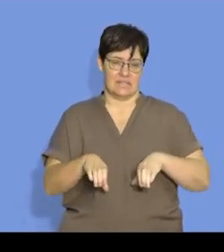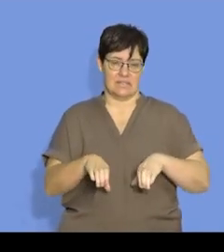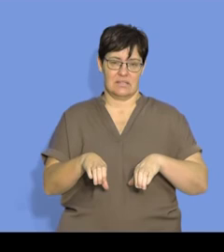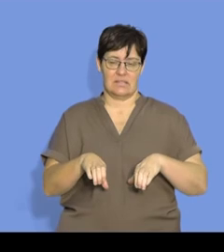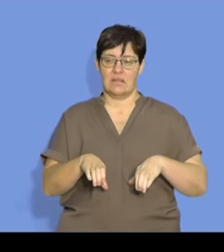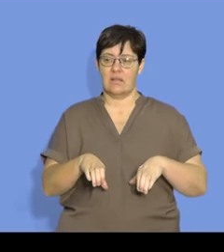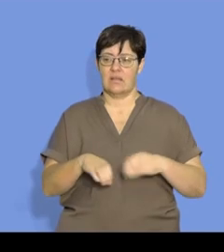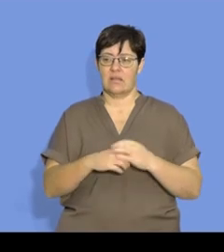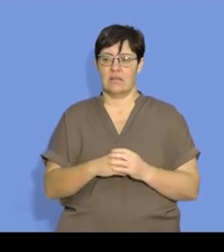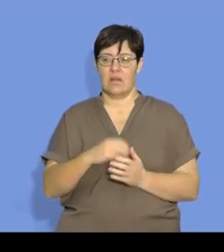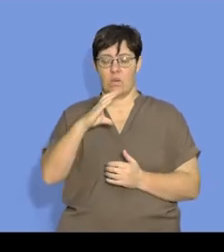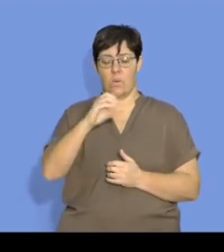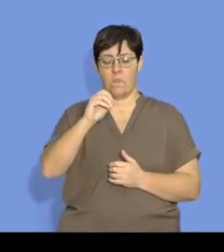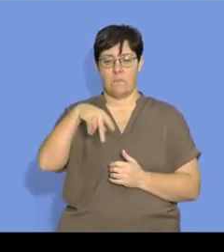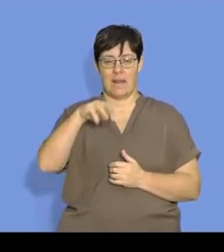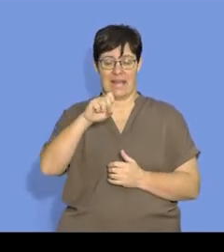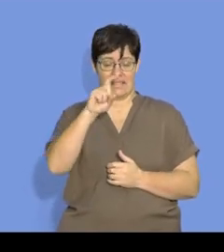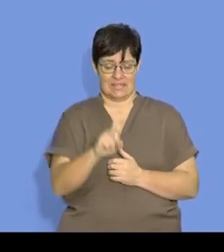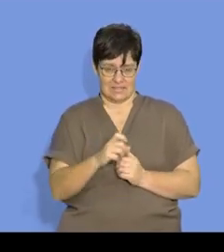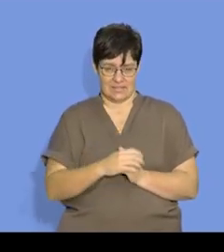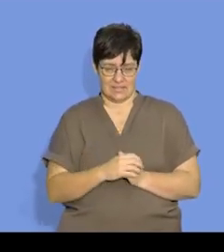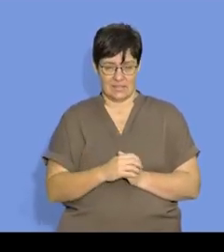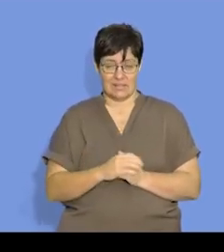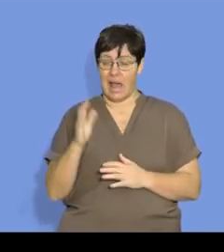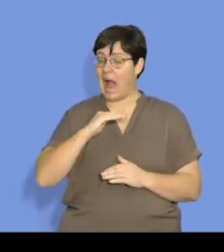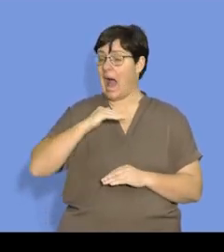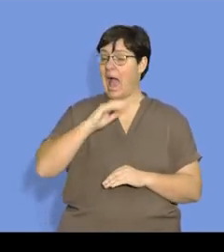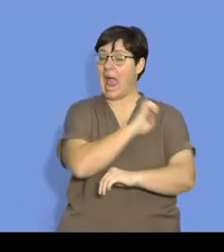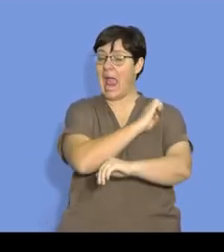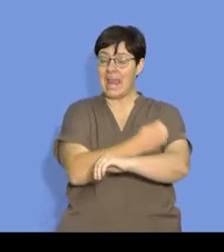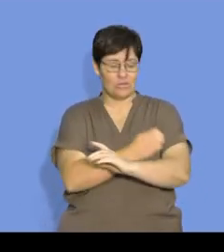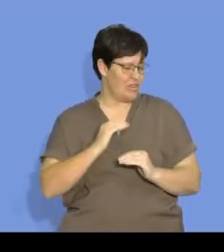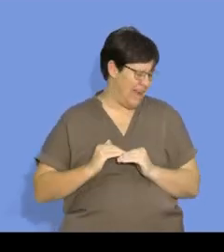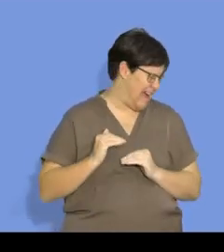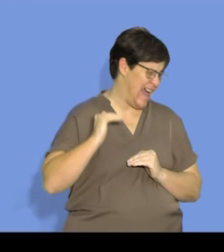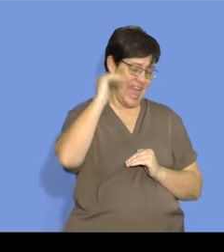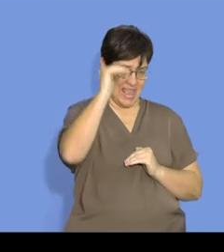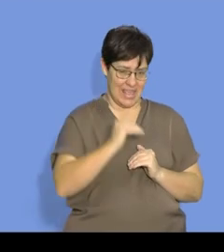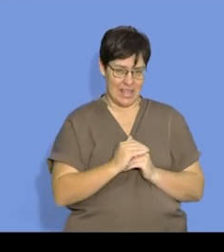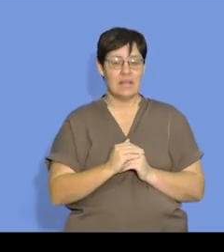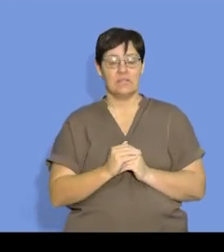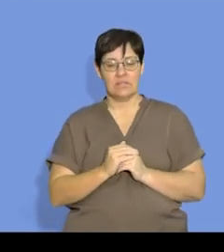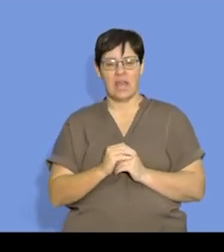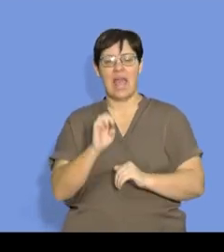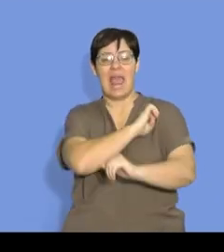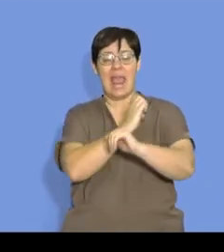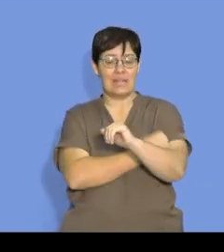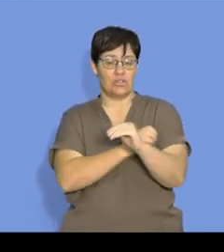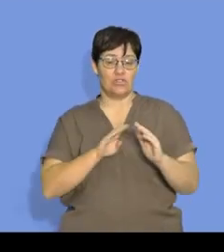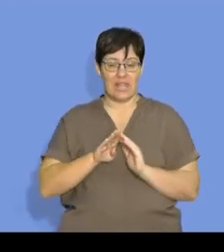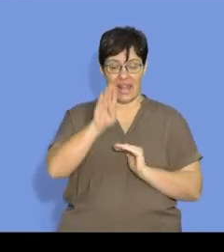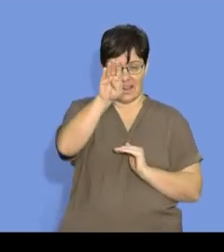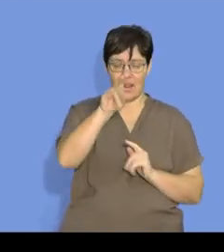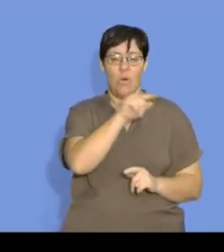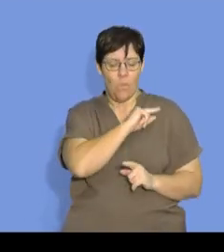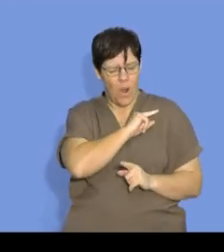complex. It's got high energy at this complex. We call it Energy Hill because there's